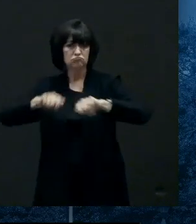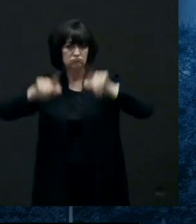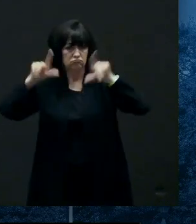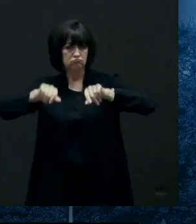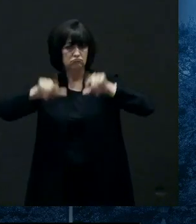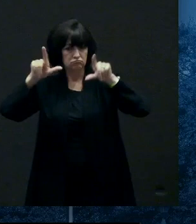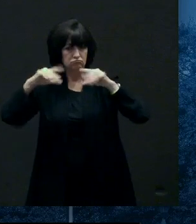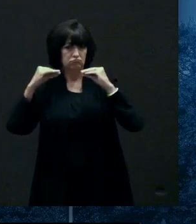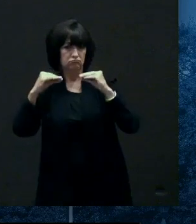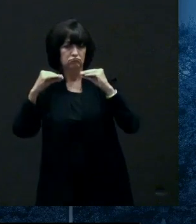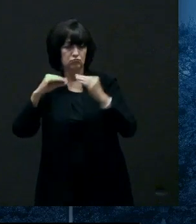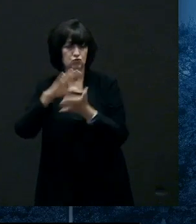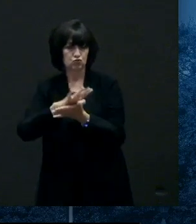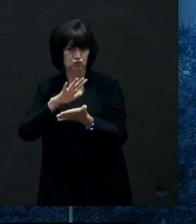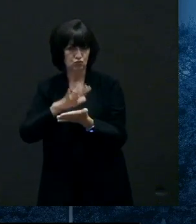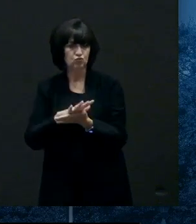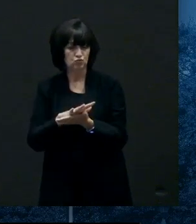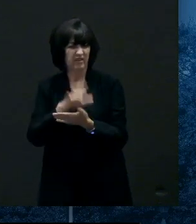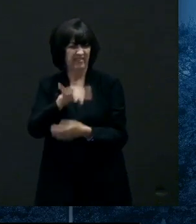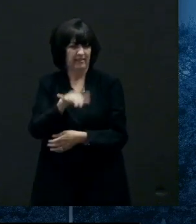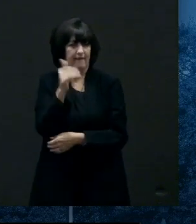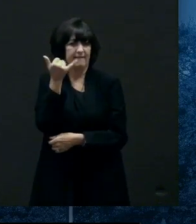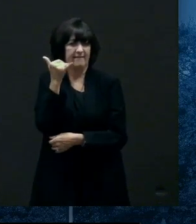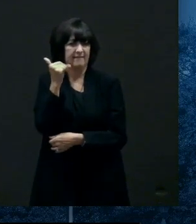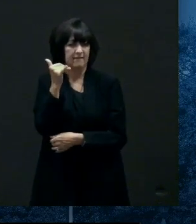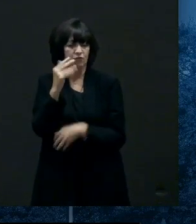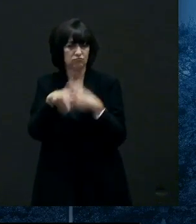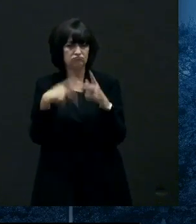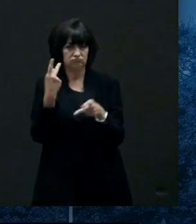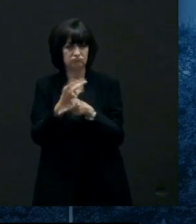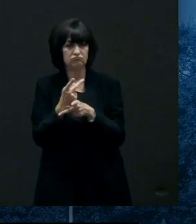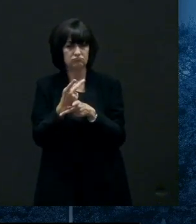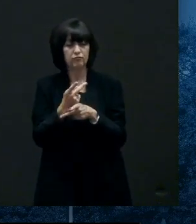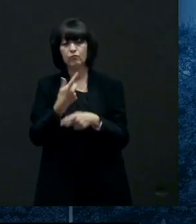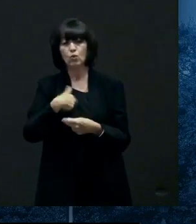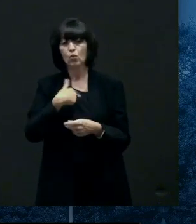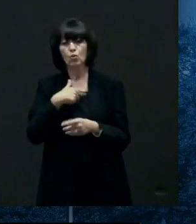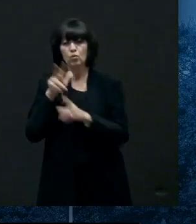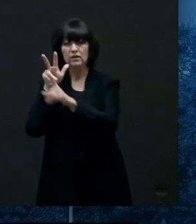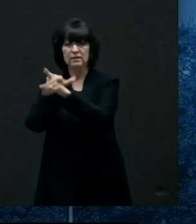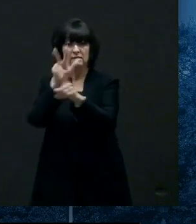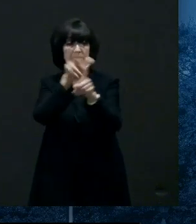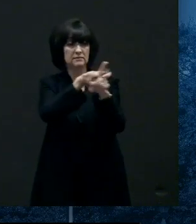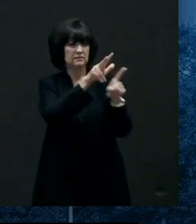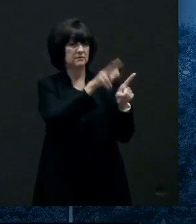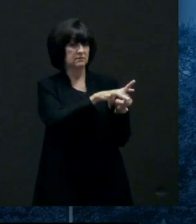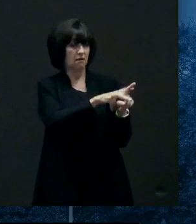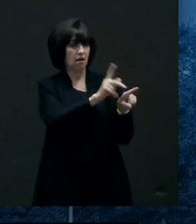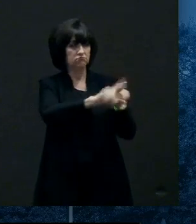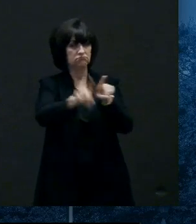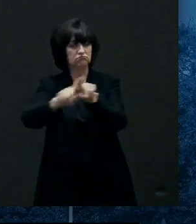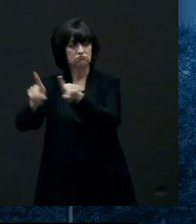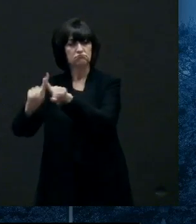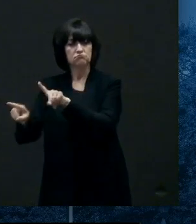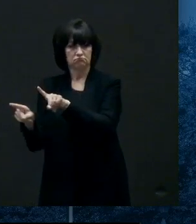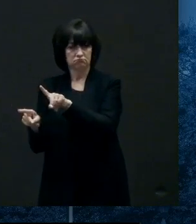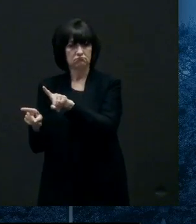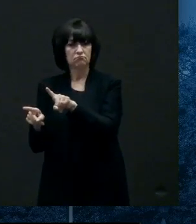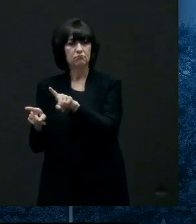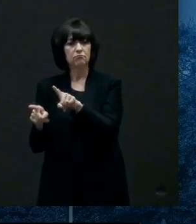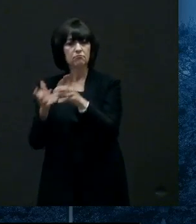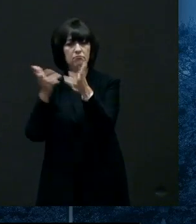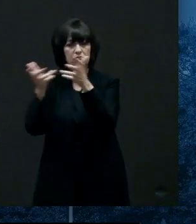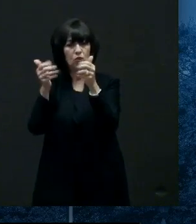kind of a hybrid model we assigned uh individual professionals and experts from the division of public health to work with